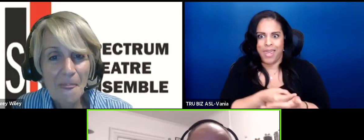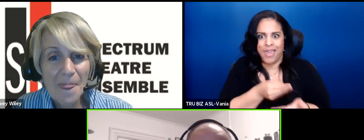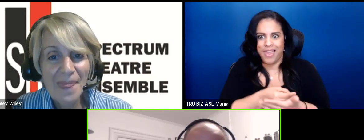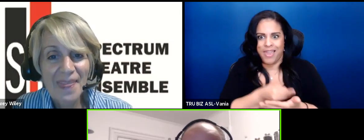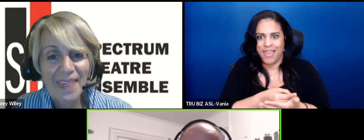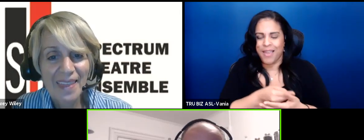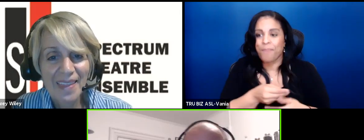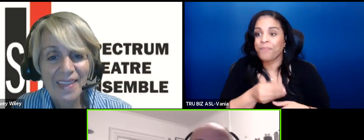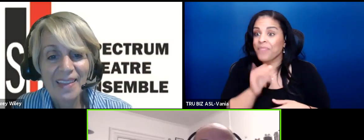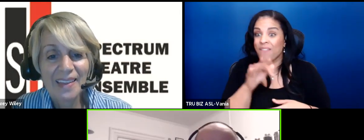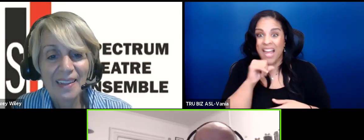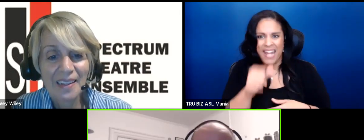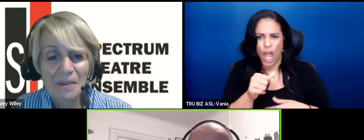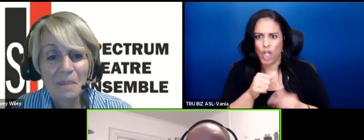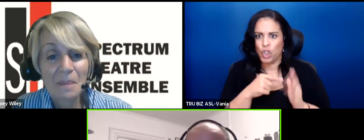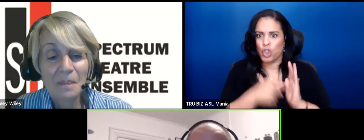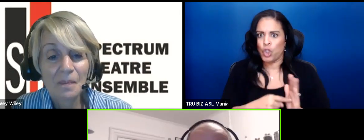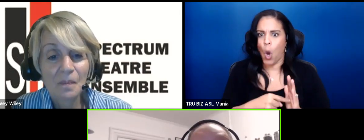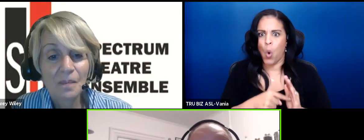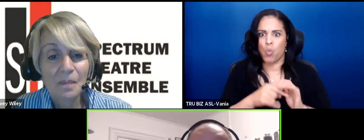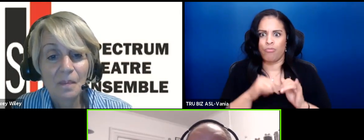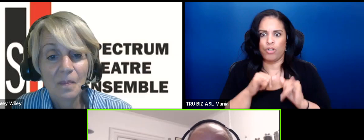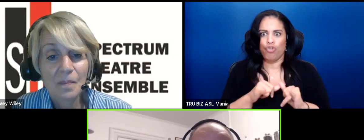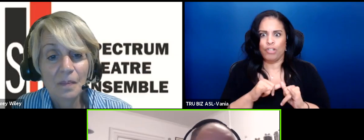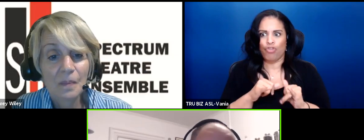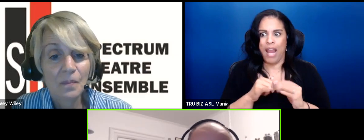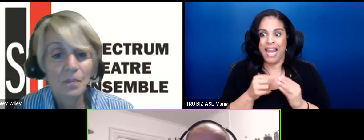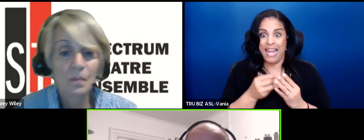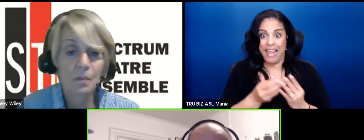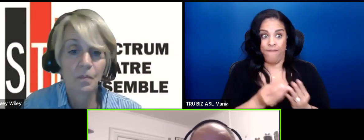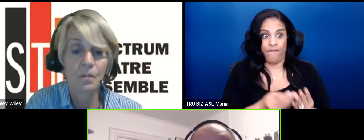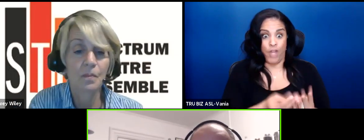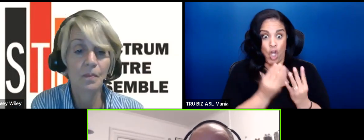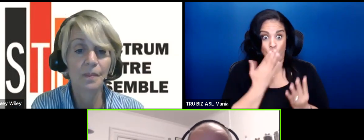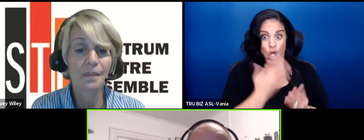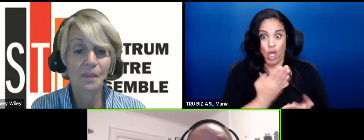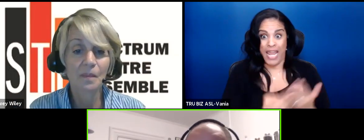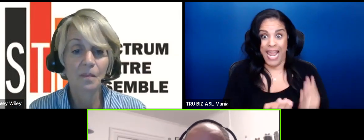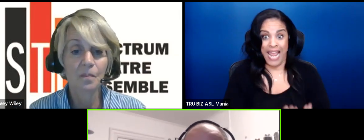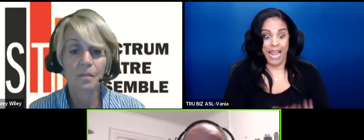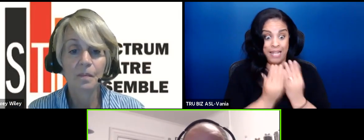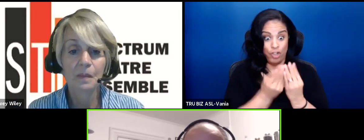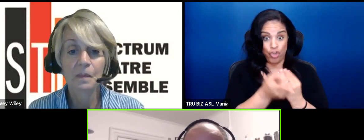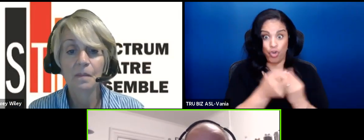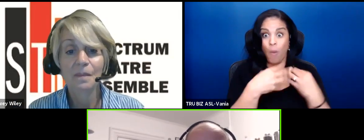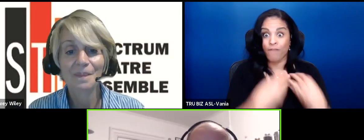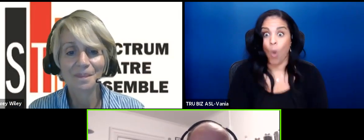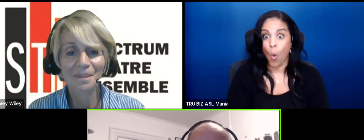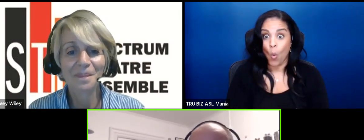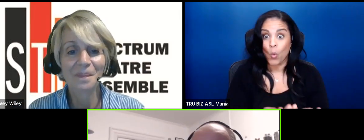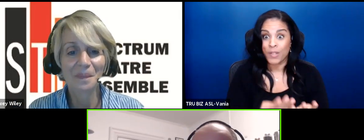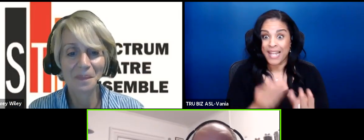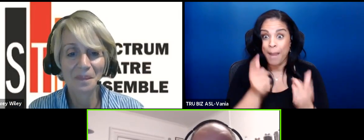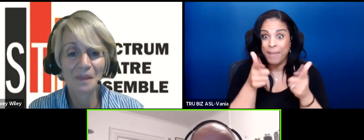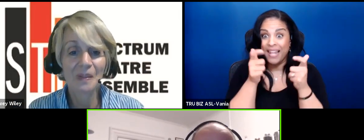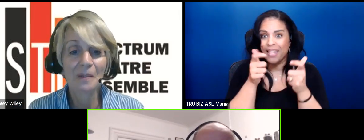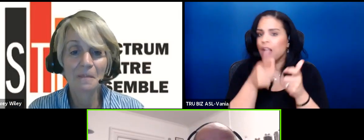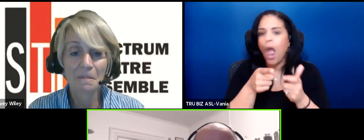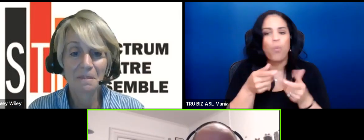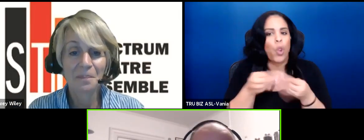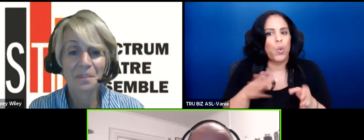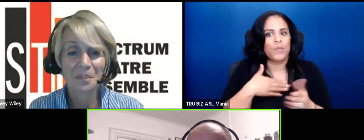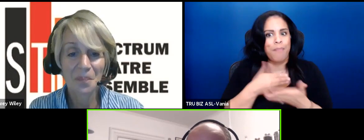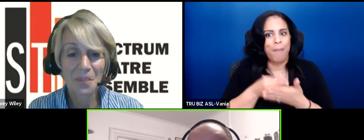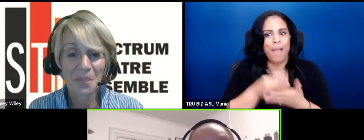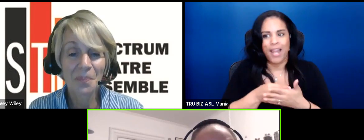show restraint if I got dealt a great hand and so that she would fold immediately I would lose my allowance and they were hard lessons but